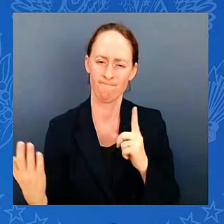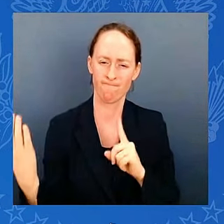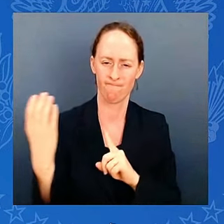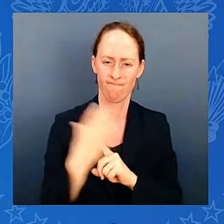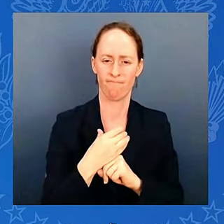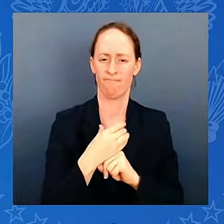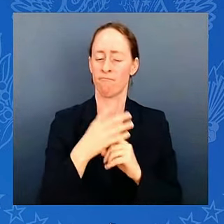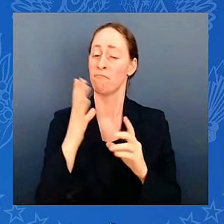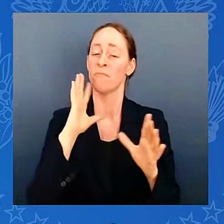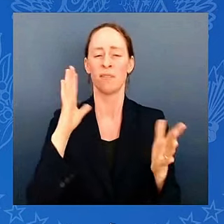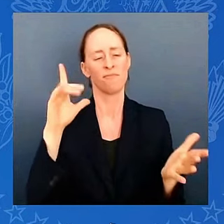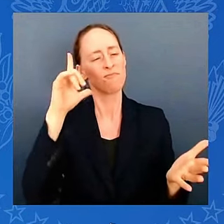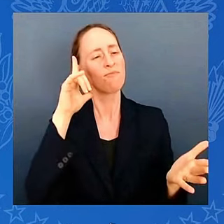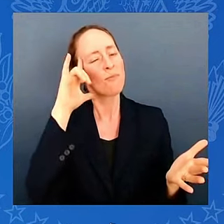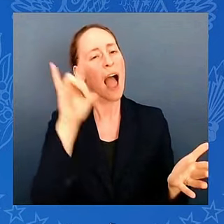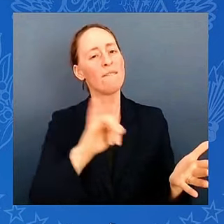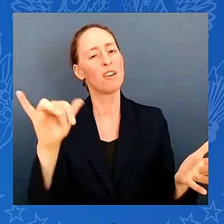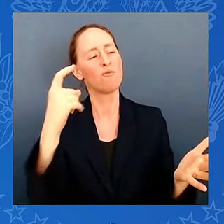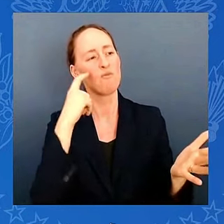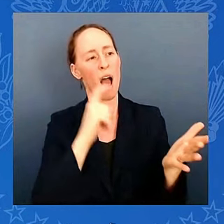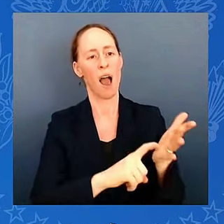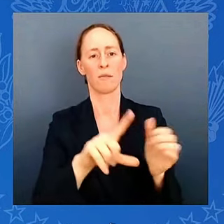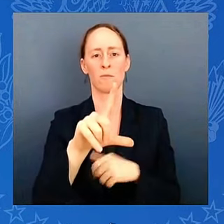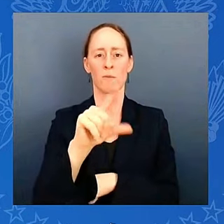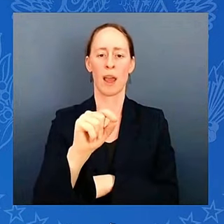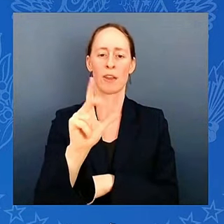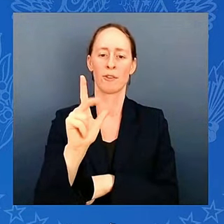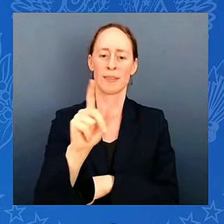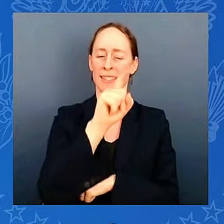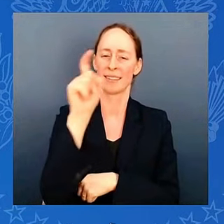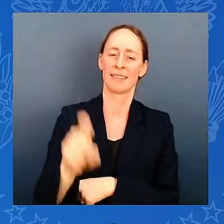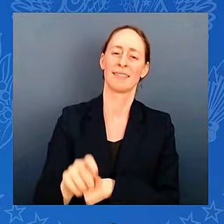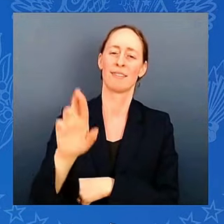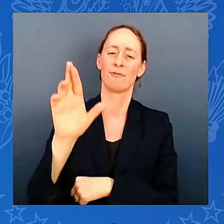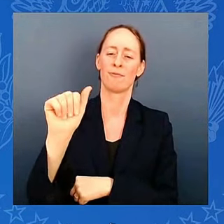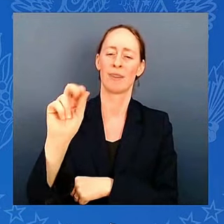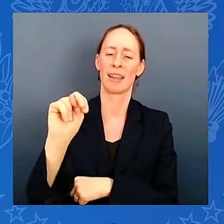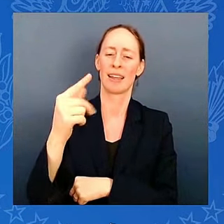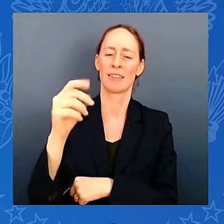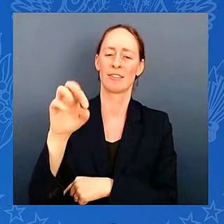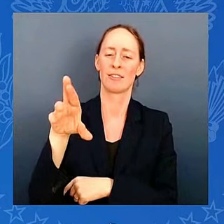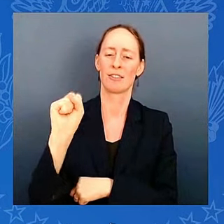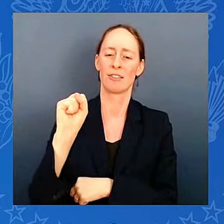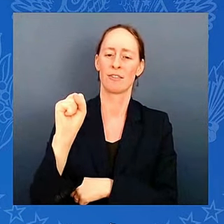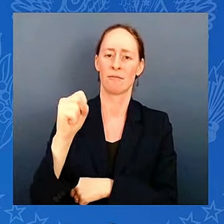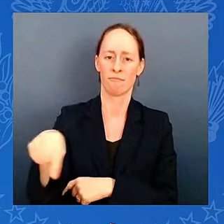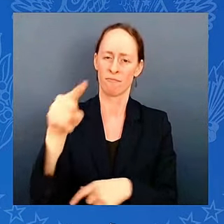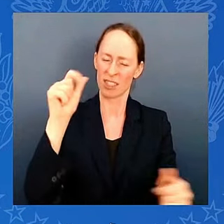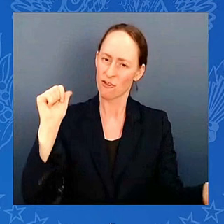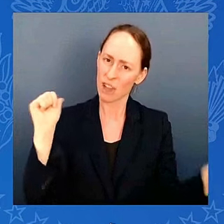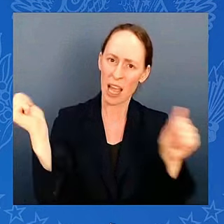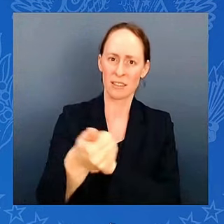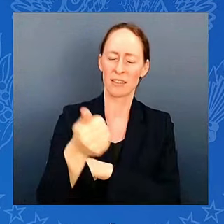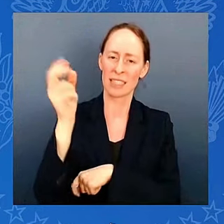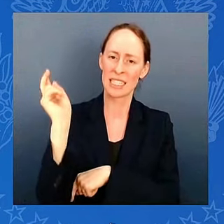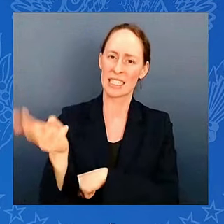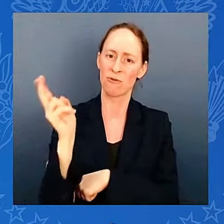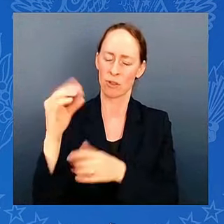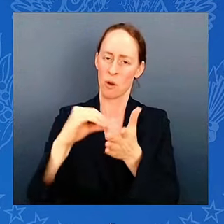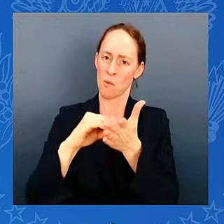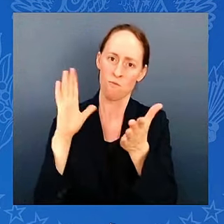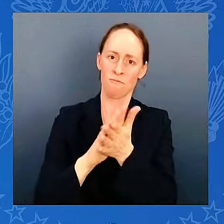These players made history and forever changed the perception of our franchise. Most importantly, to you fans,